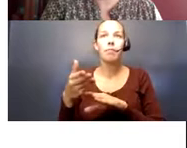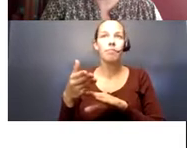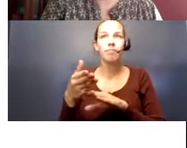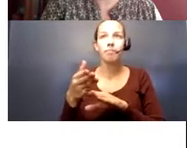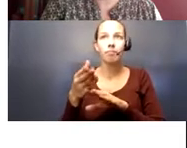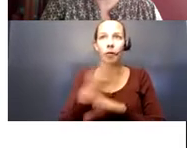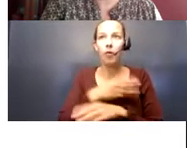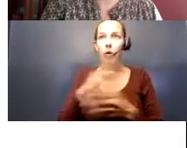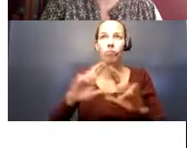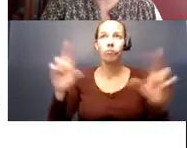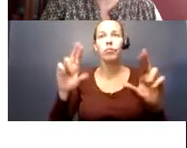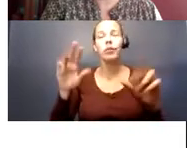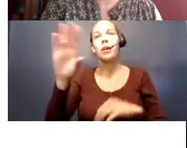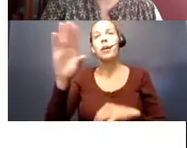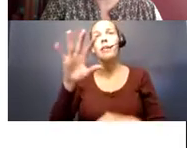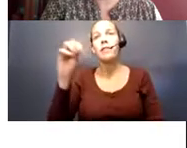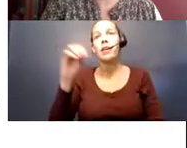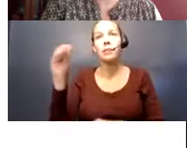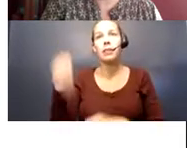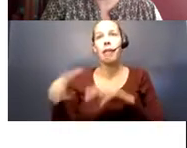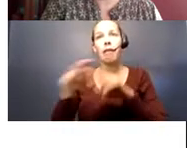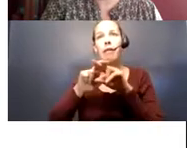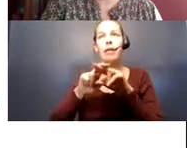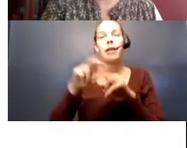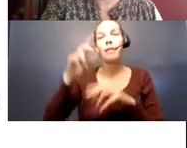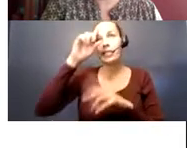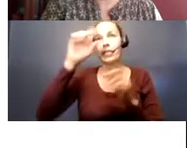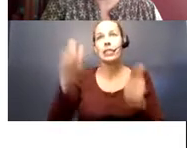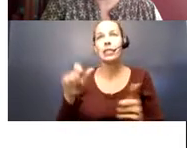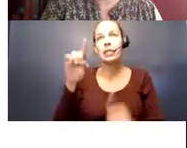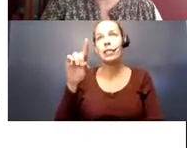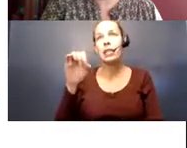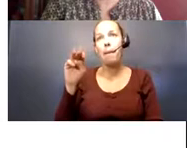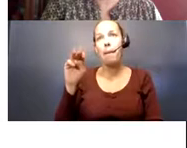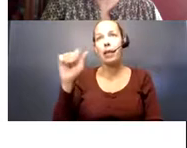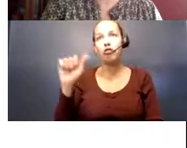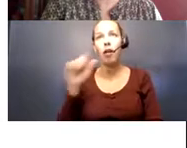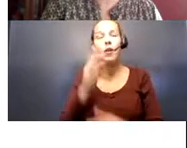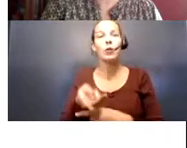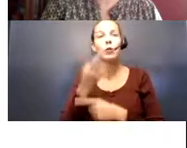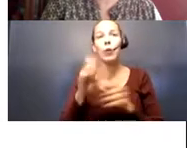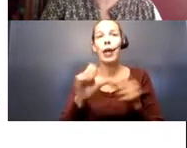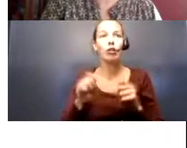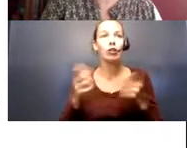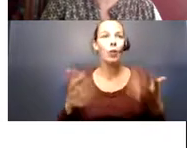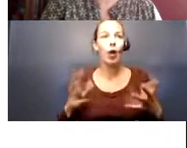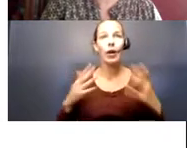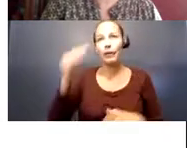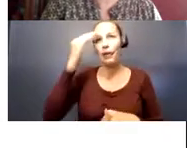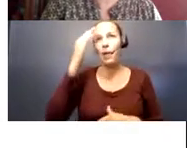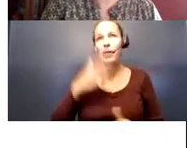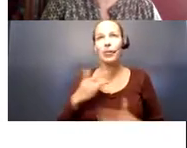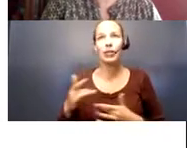associated with 50% increase in a risk of dementia. So, those are two areas, again, we already know as a concern,